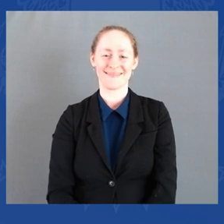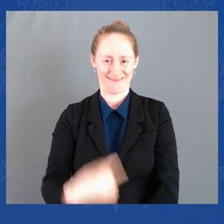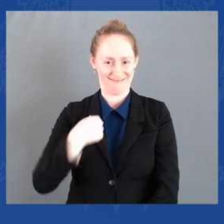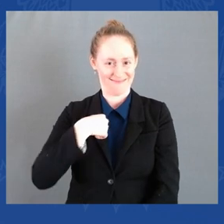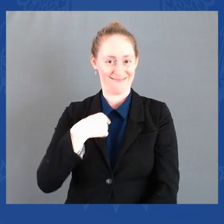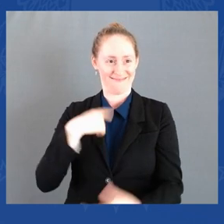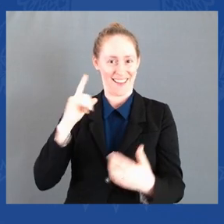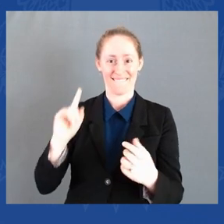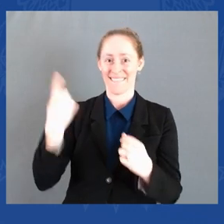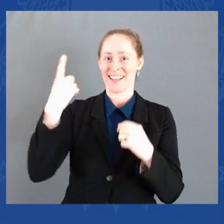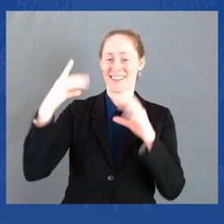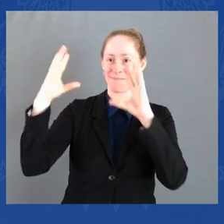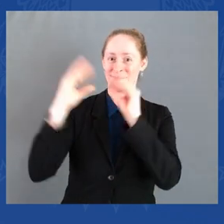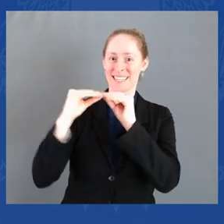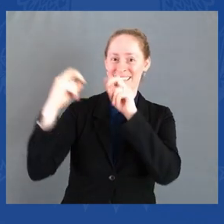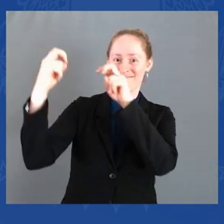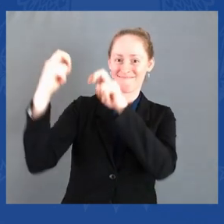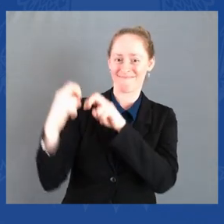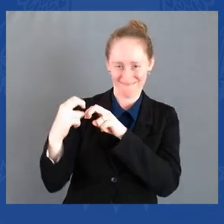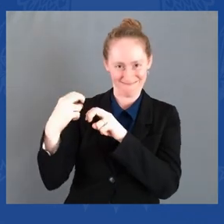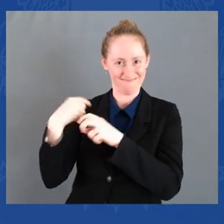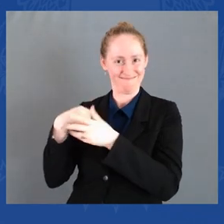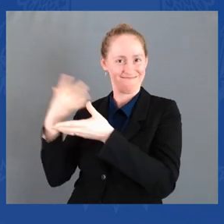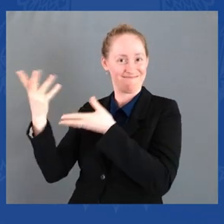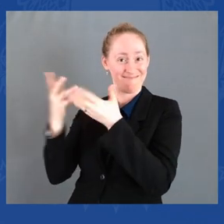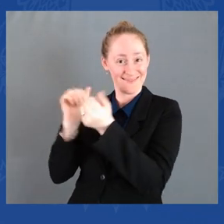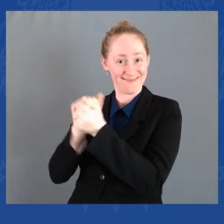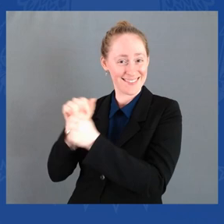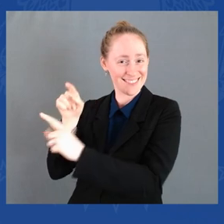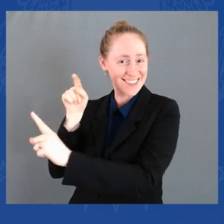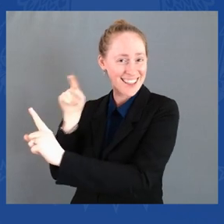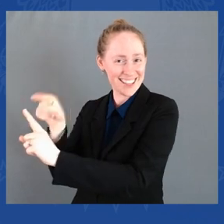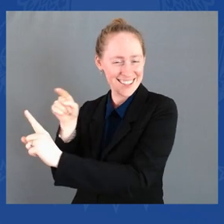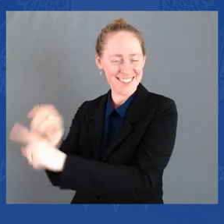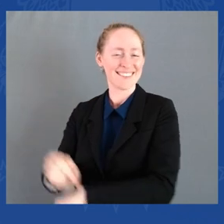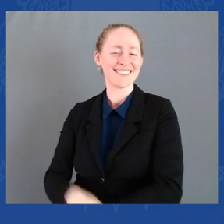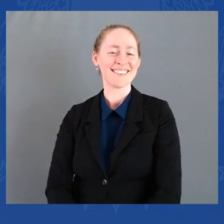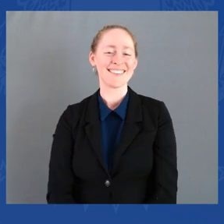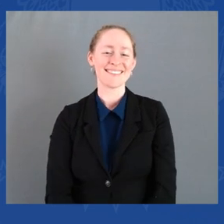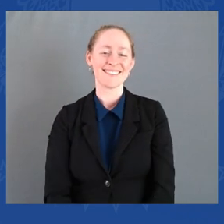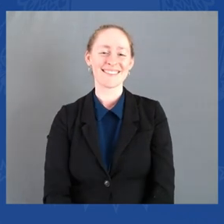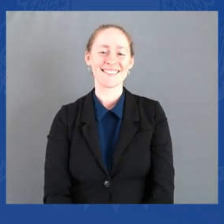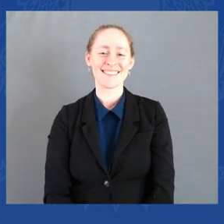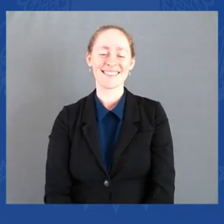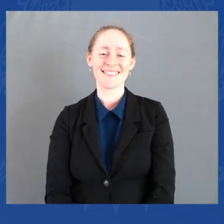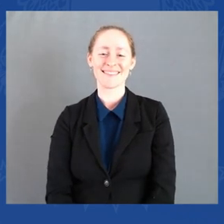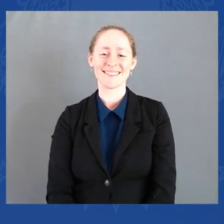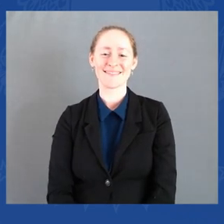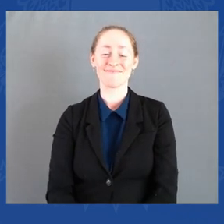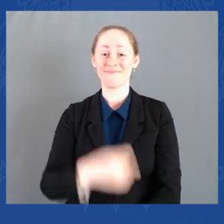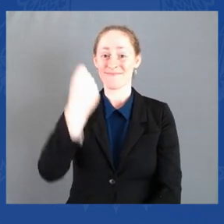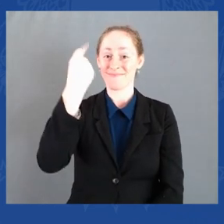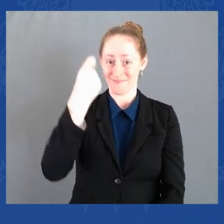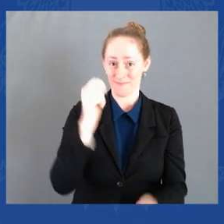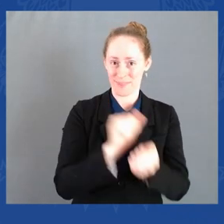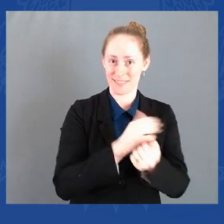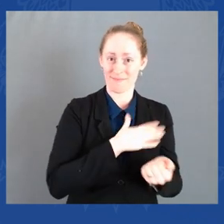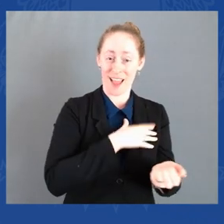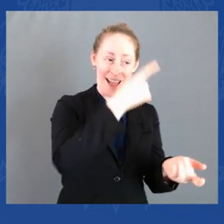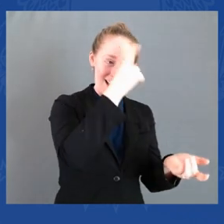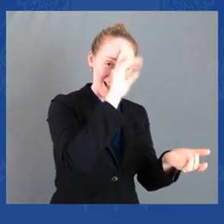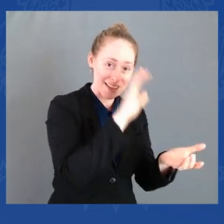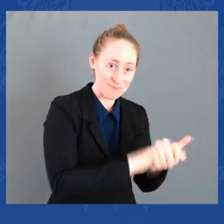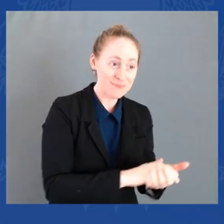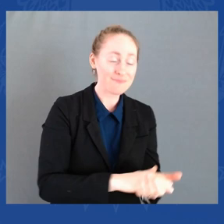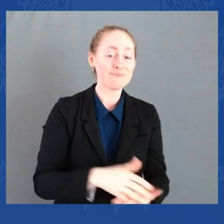first Asian-American U.S. trade representative. I was with my husband and my mother. That day also happened to be my